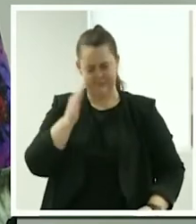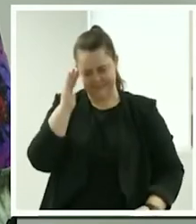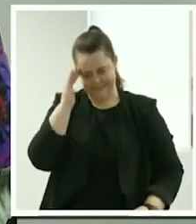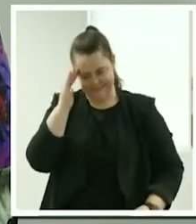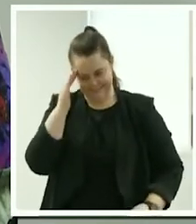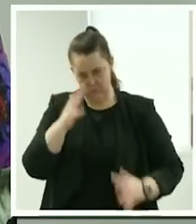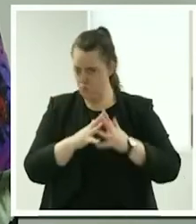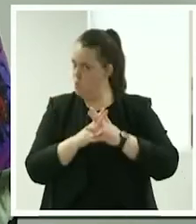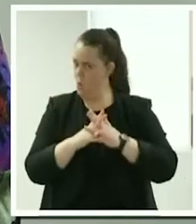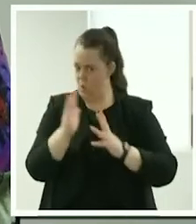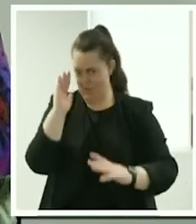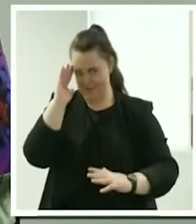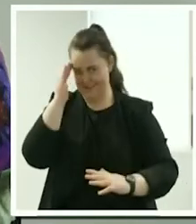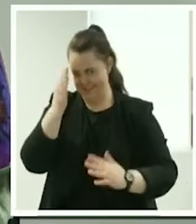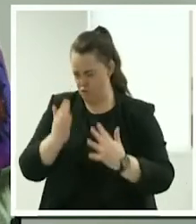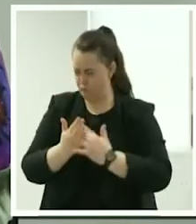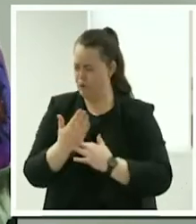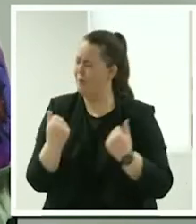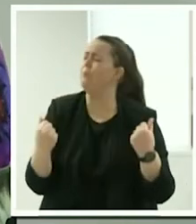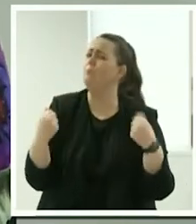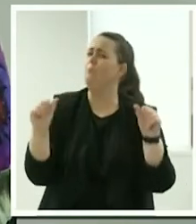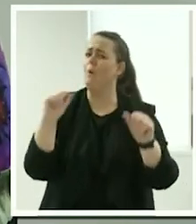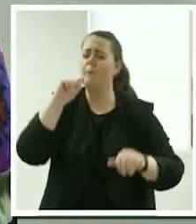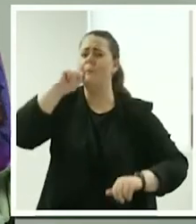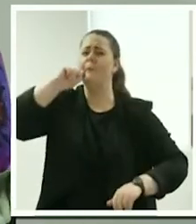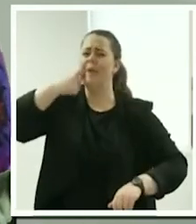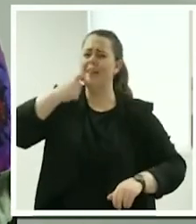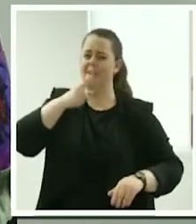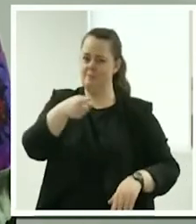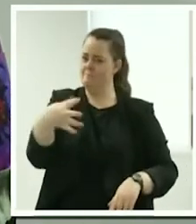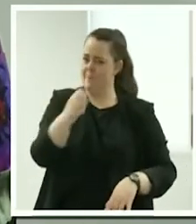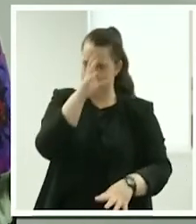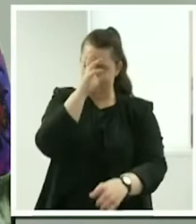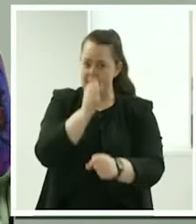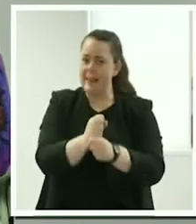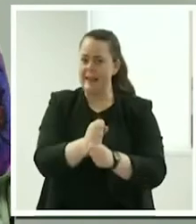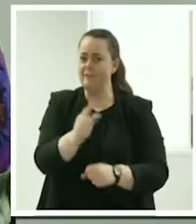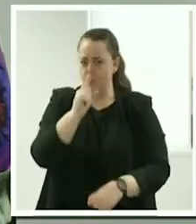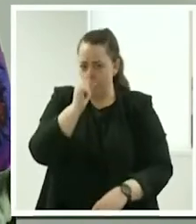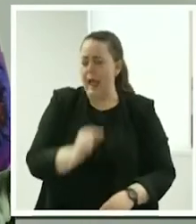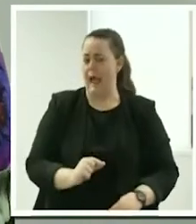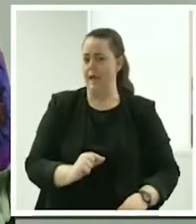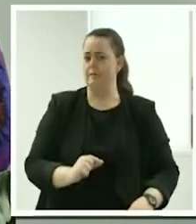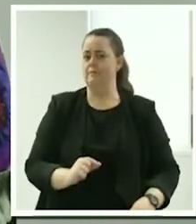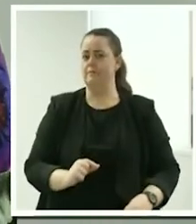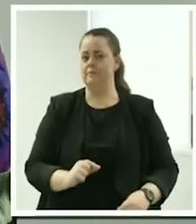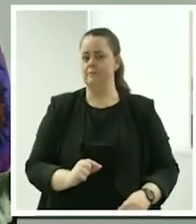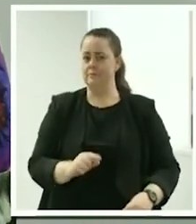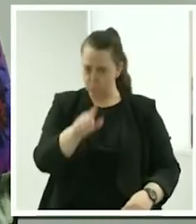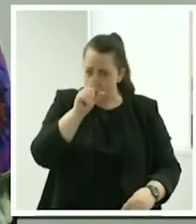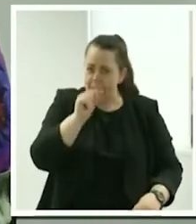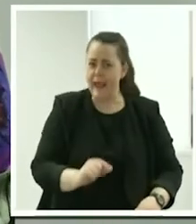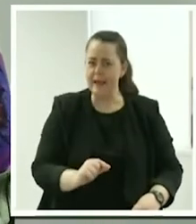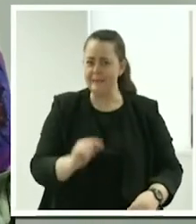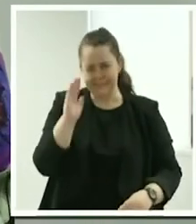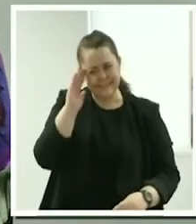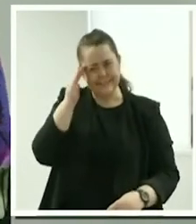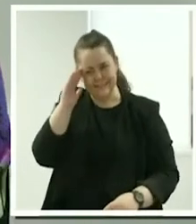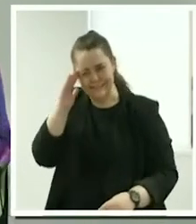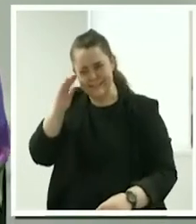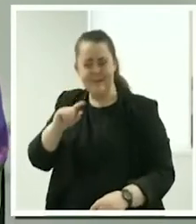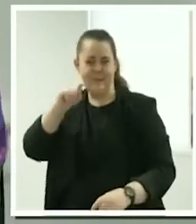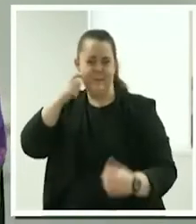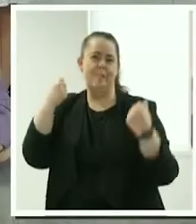because it does work. It does work. So you've got to believe that you can do it and just hang in there. So would you